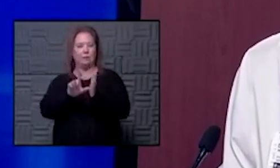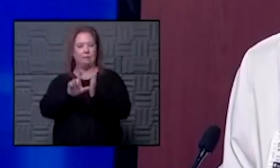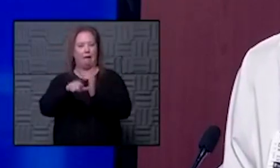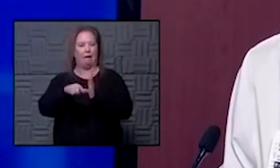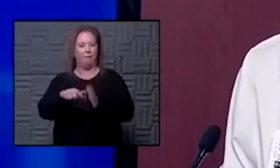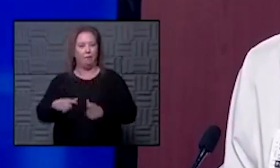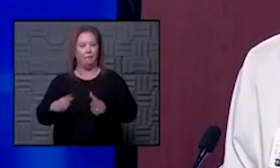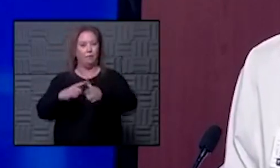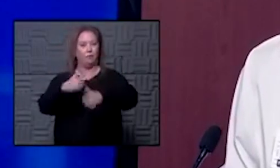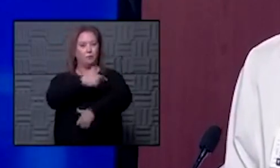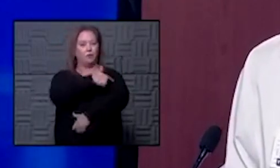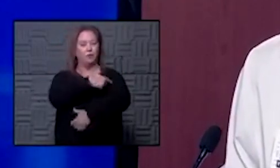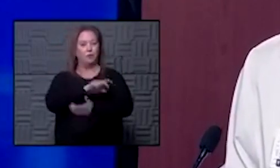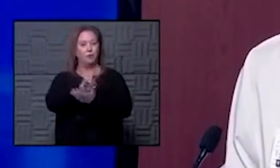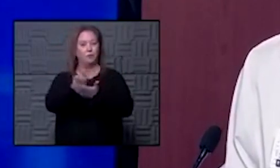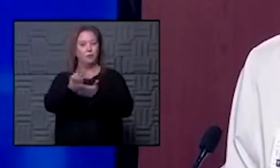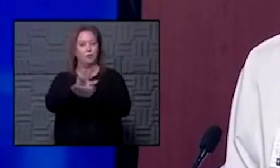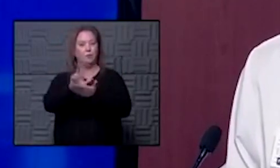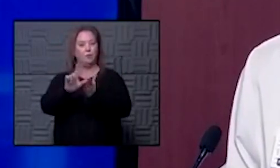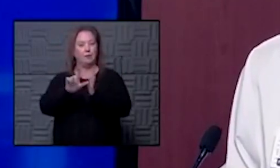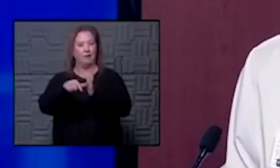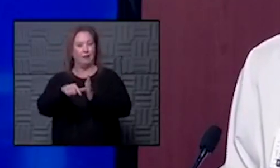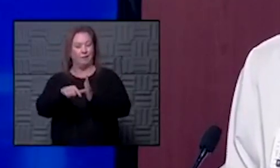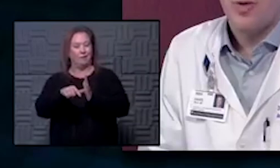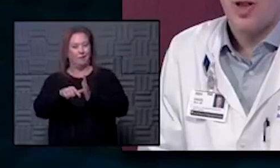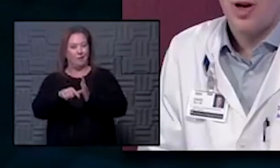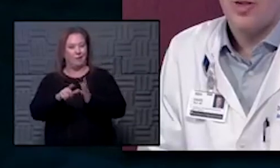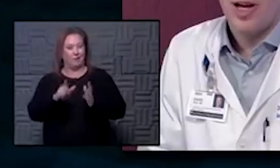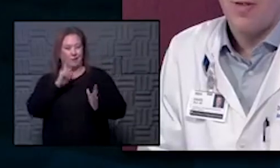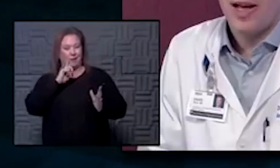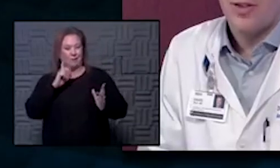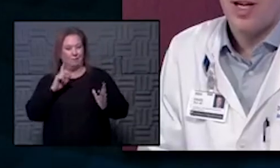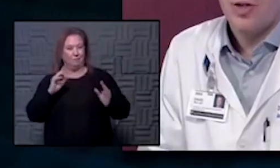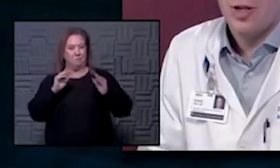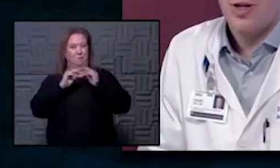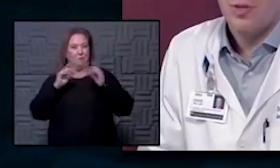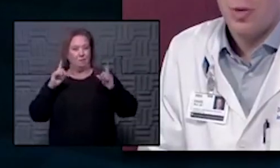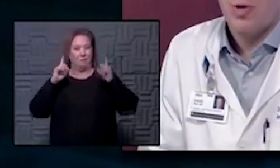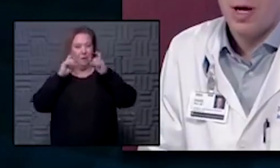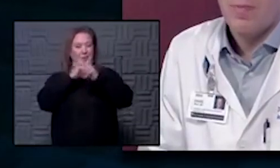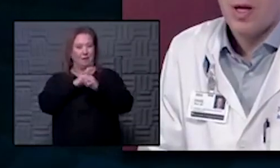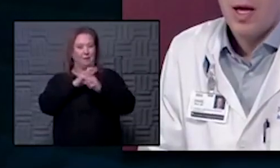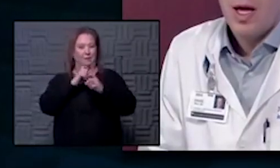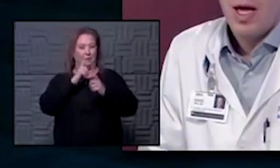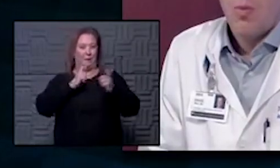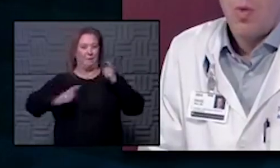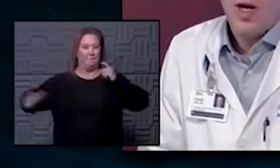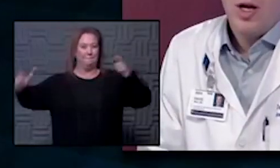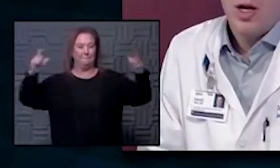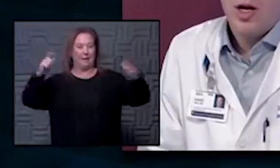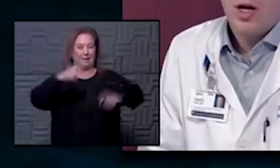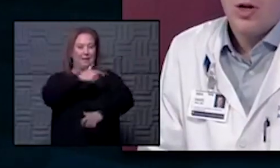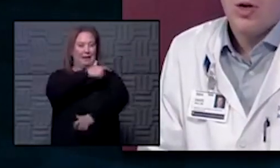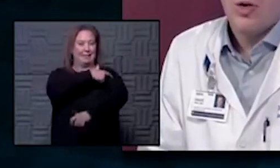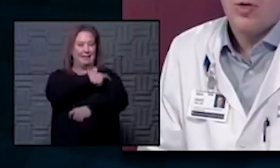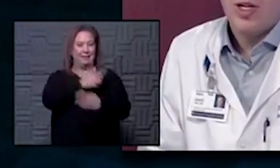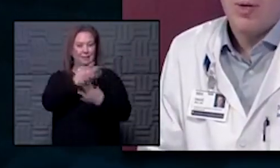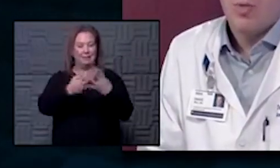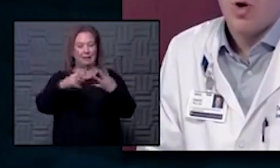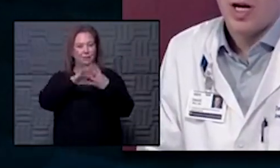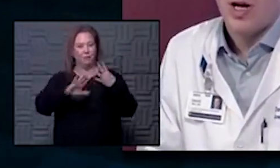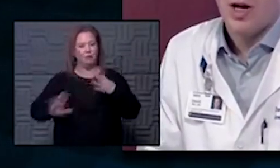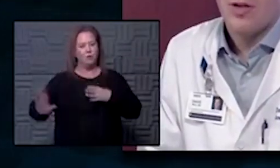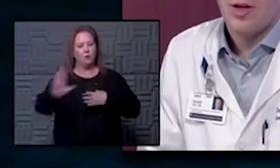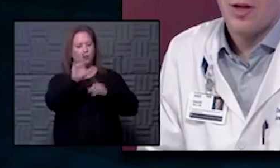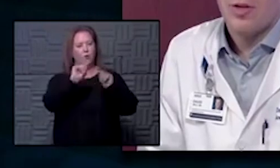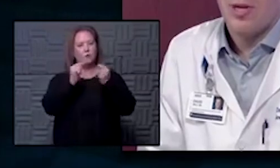I imagine that that also adds complexity to a large scale vaccination program what are your team